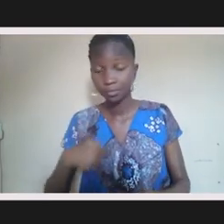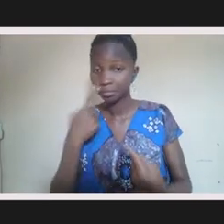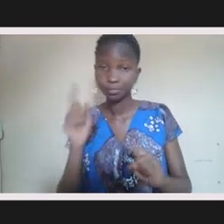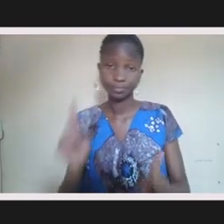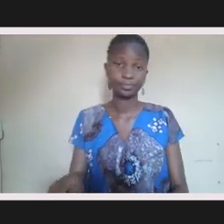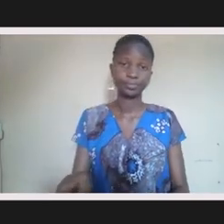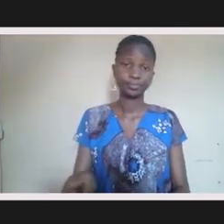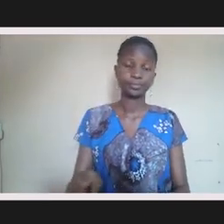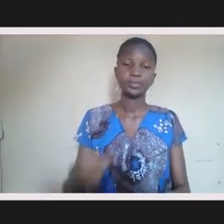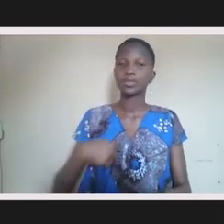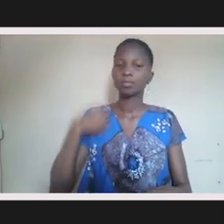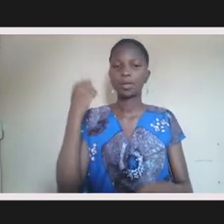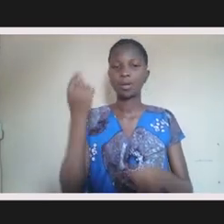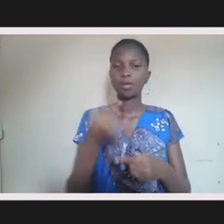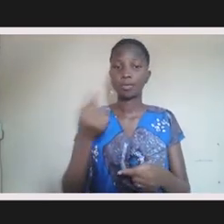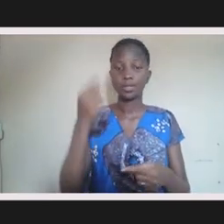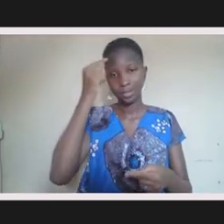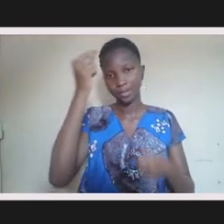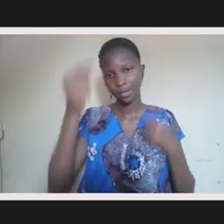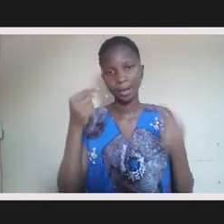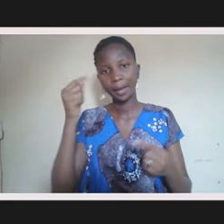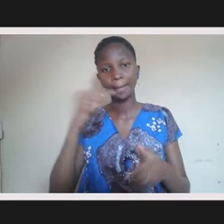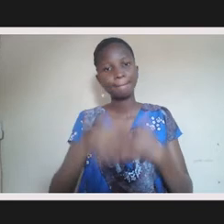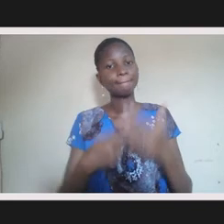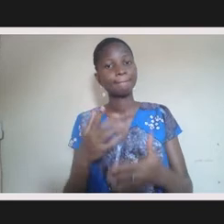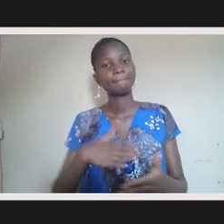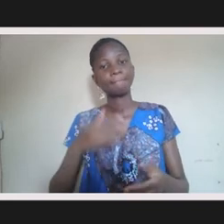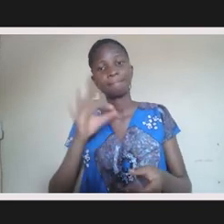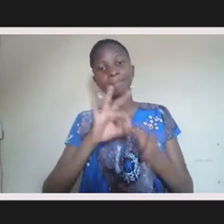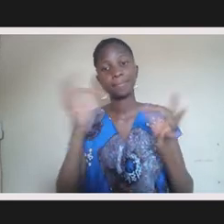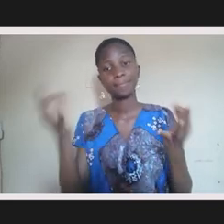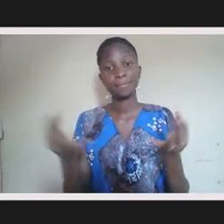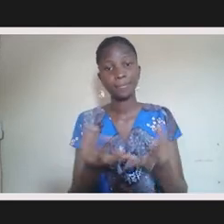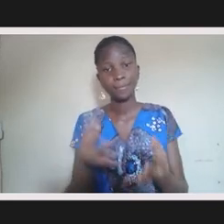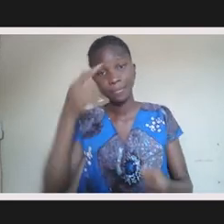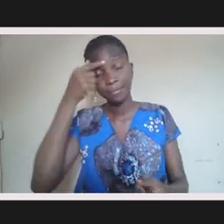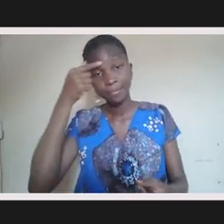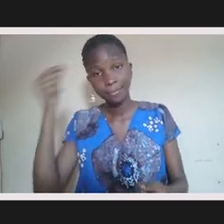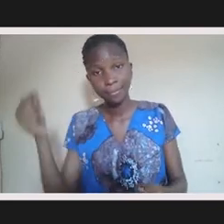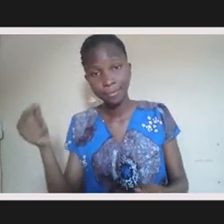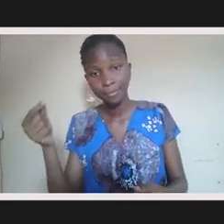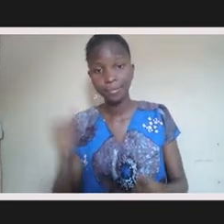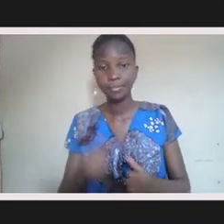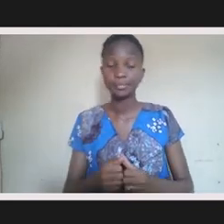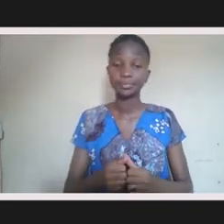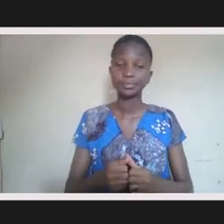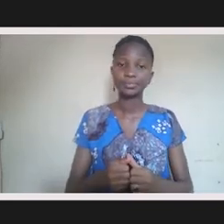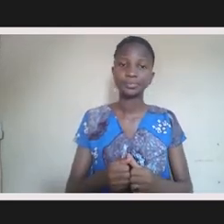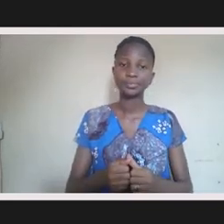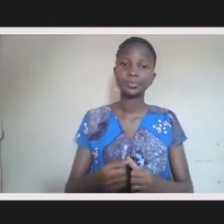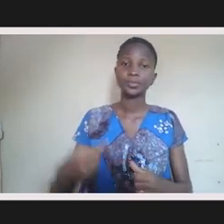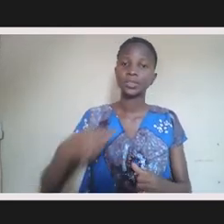more of a comment on this one. I often think about, like, my family history and being Black. And,